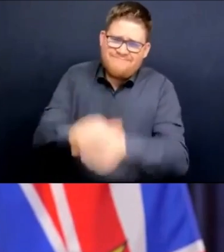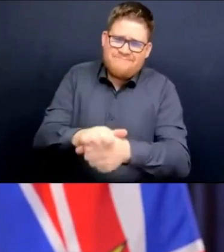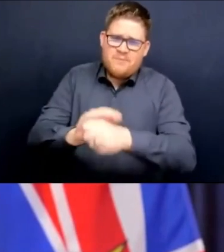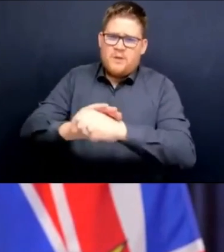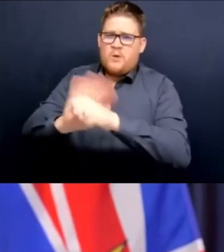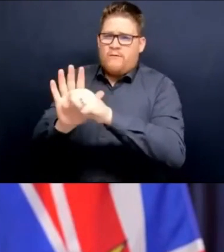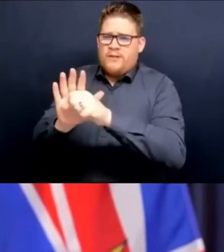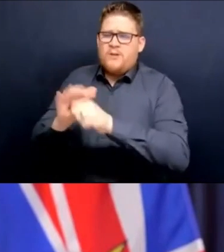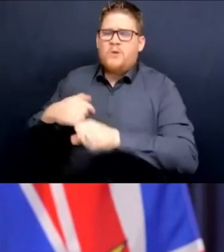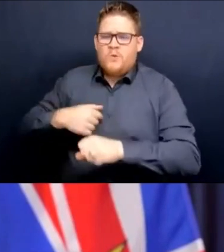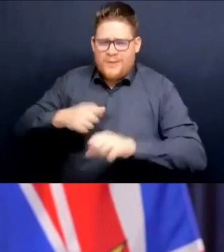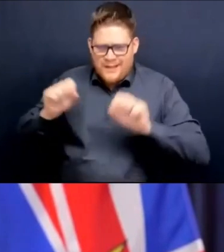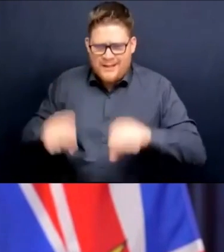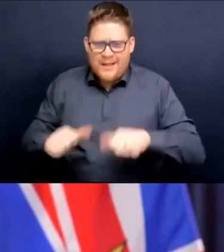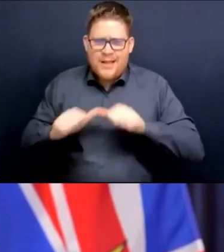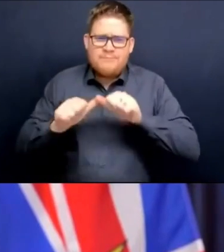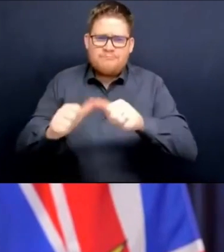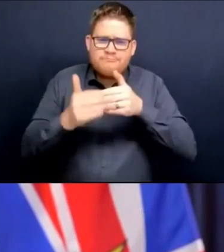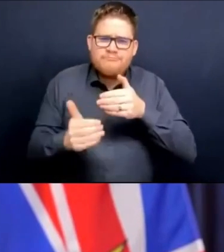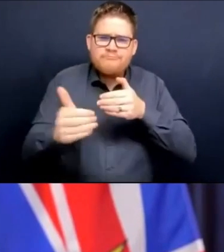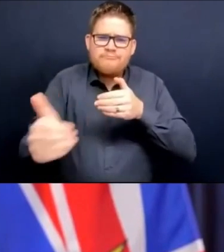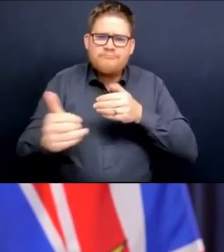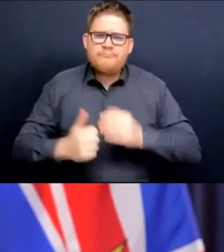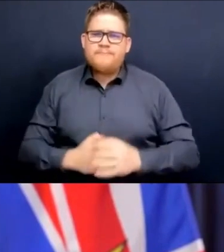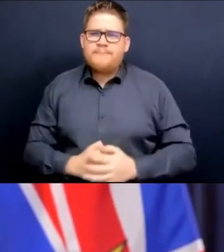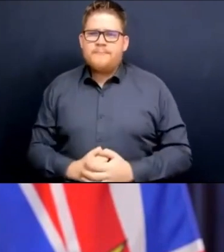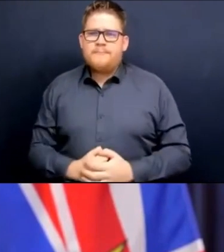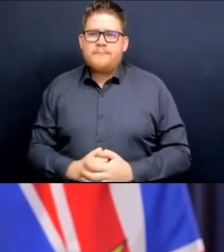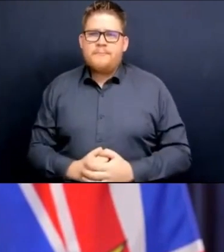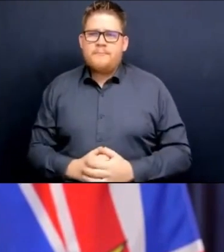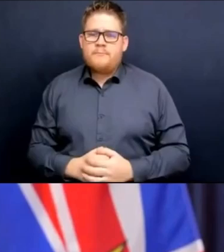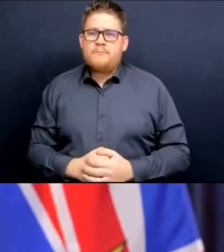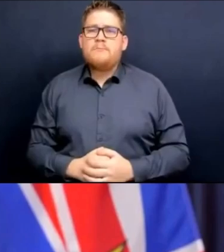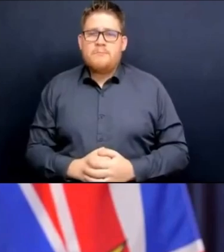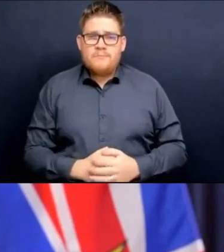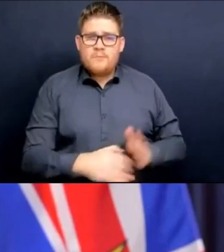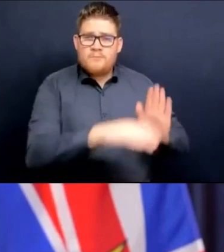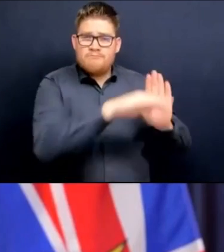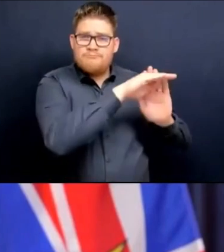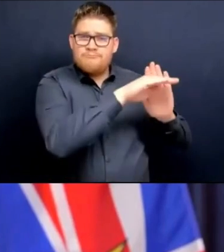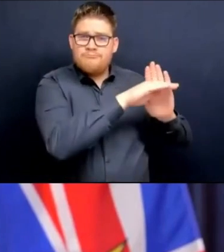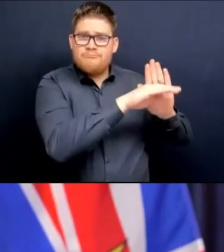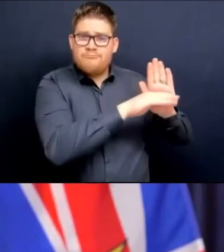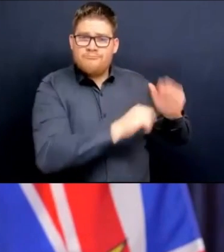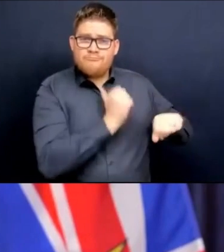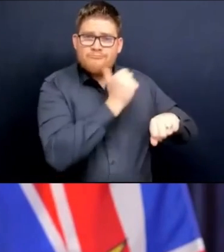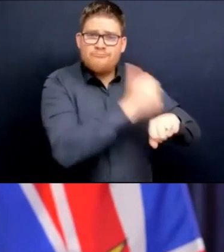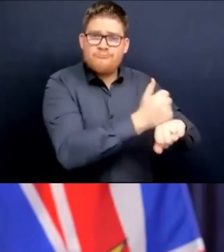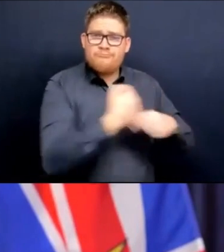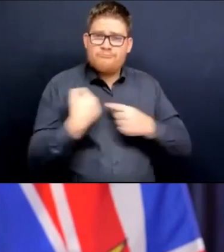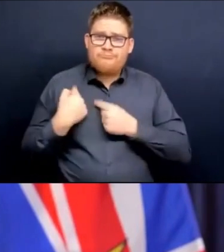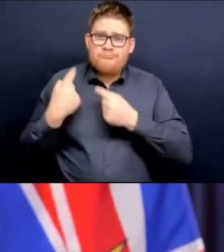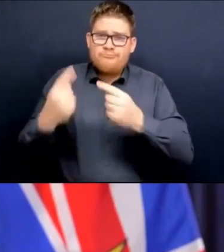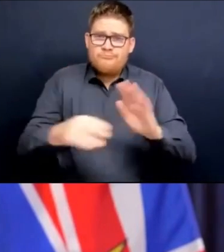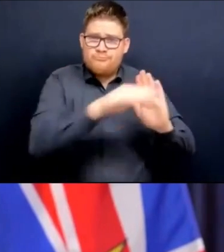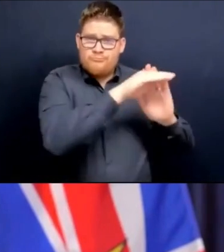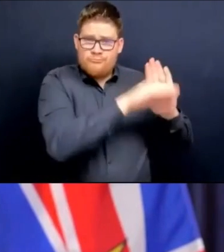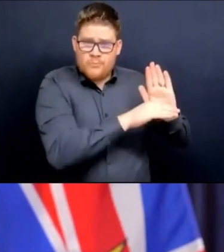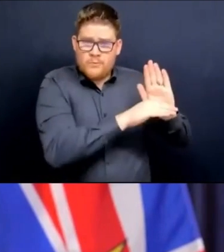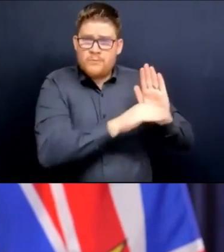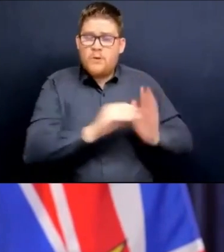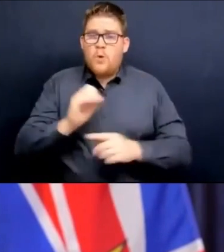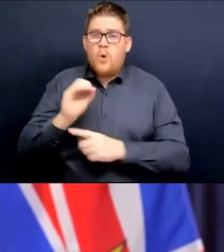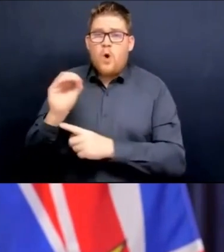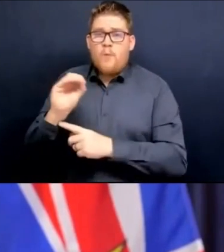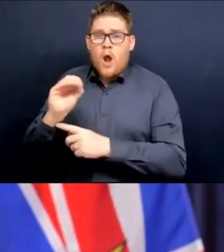These measures that have been in place for the past number of months to address the Omicron wave have been challenging for many, many people. But our